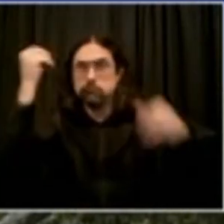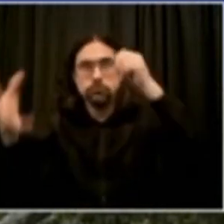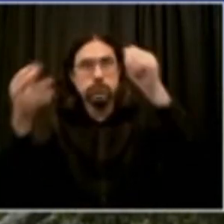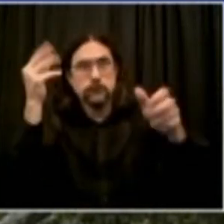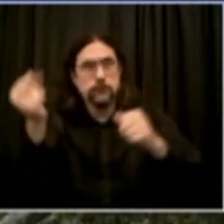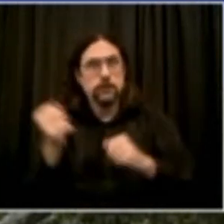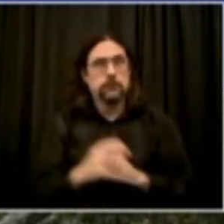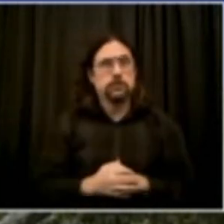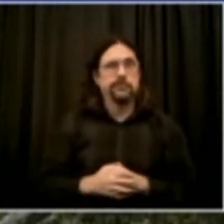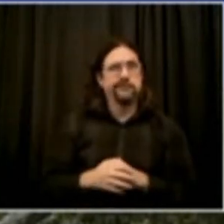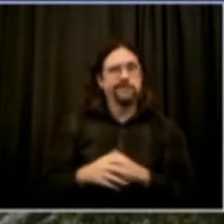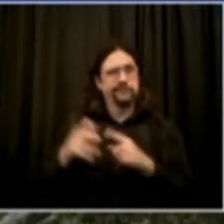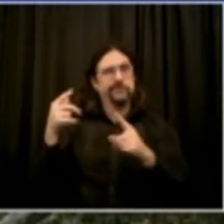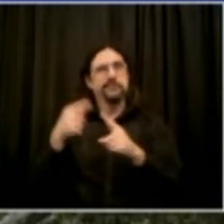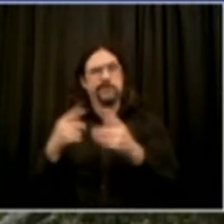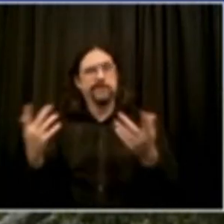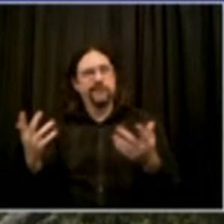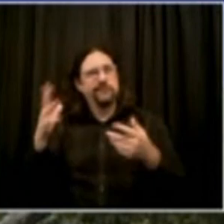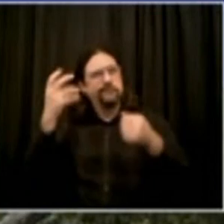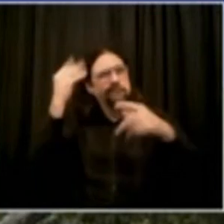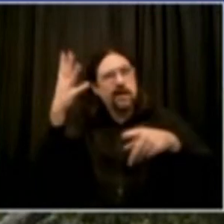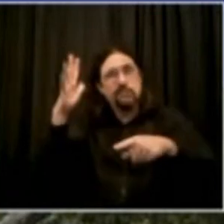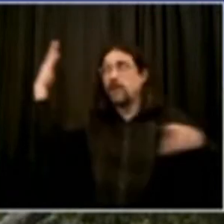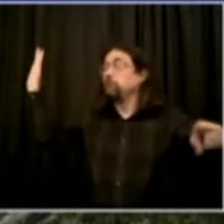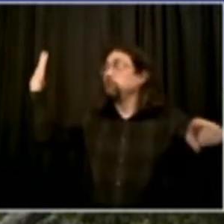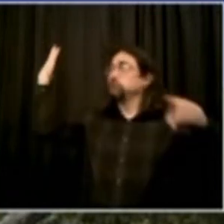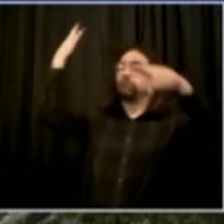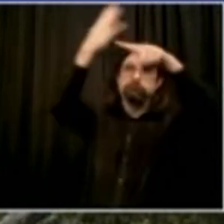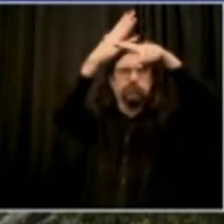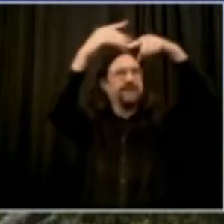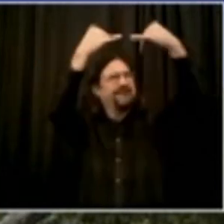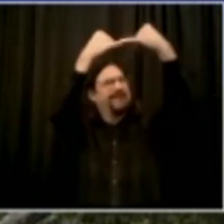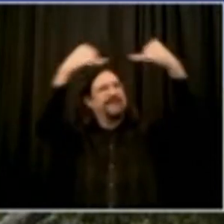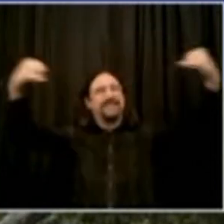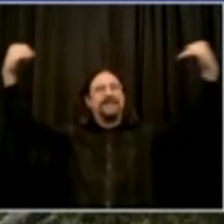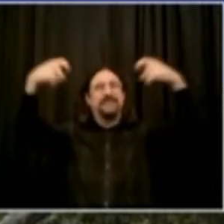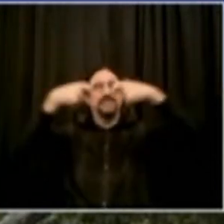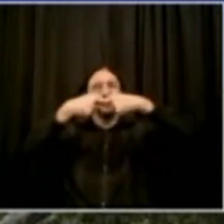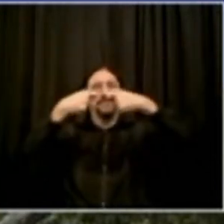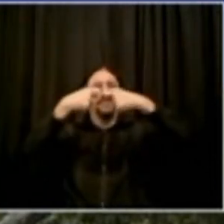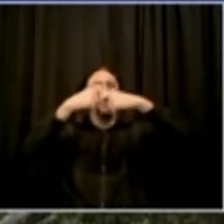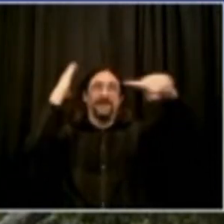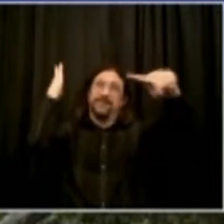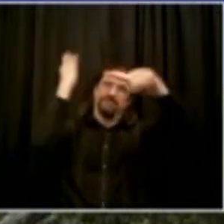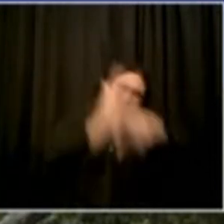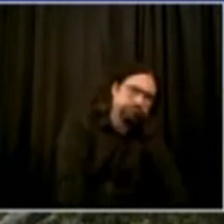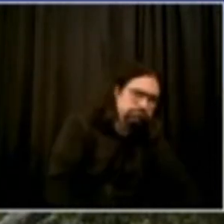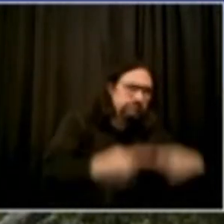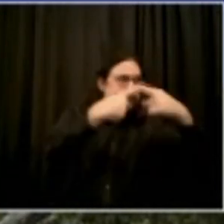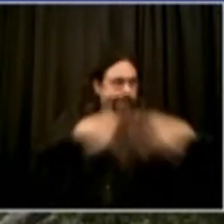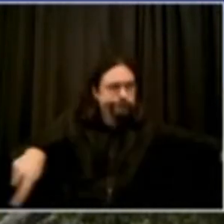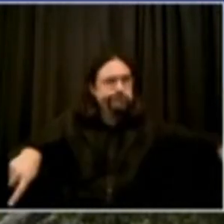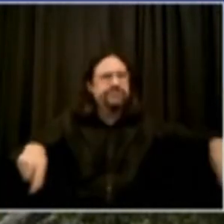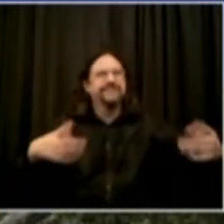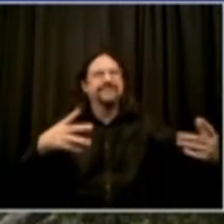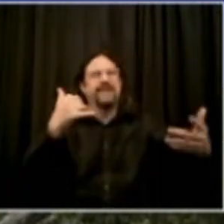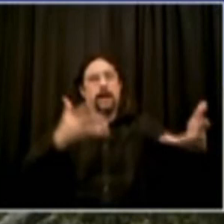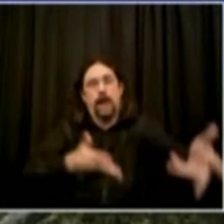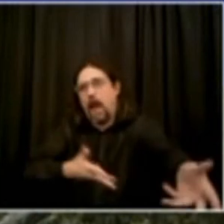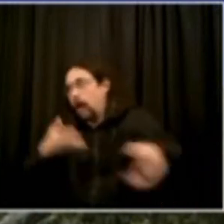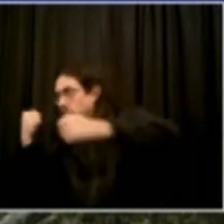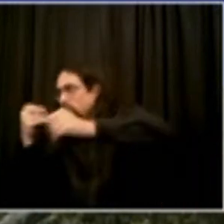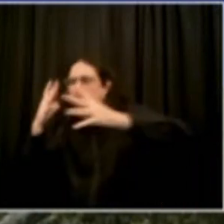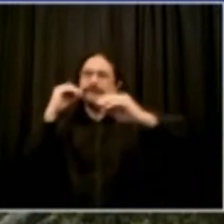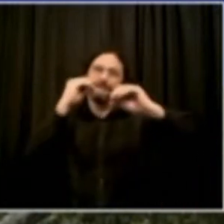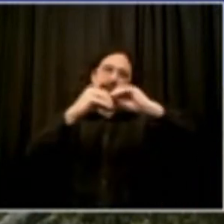We also need streets to be cleared. At this point, there have been a number of streets cleared, but there are still 280 streets blocked in New York City. We will have over 200